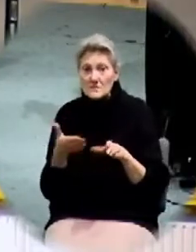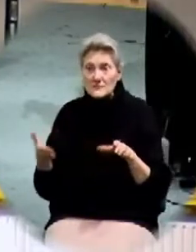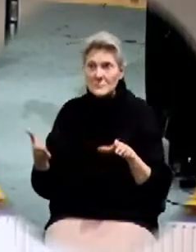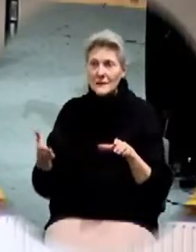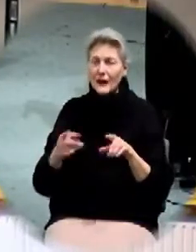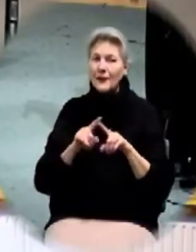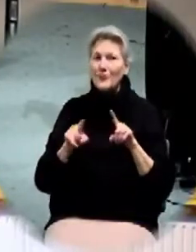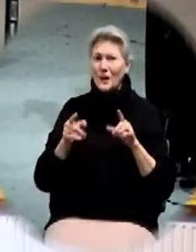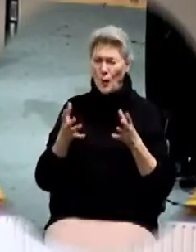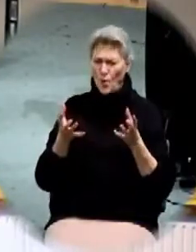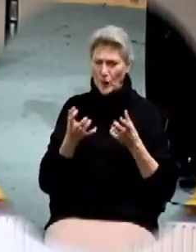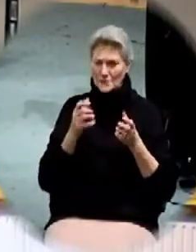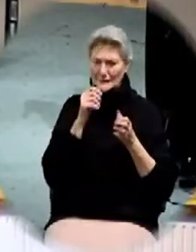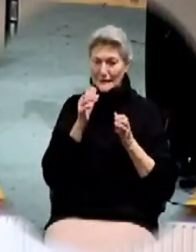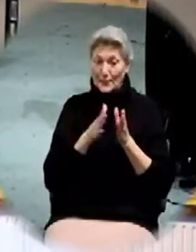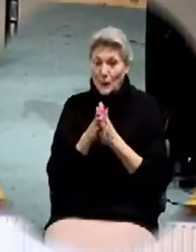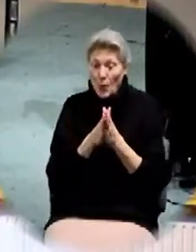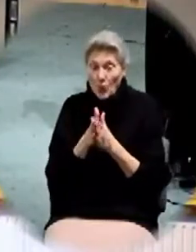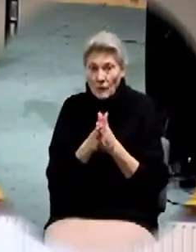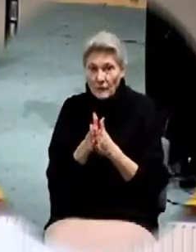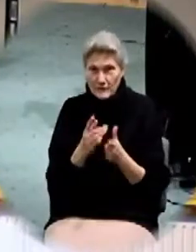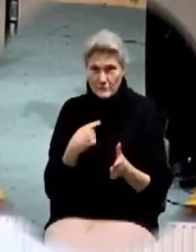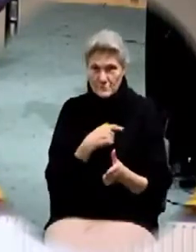but want doesn't motivate us.